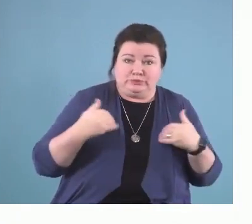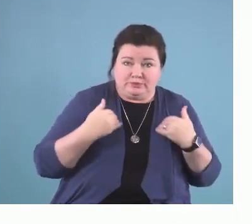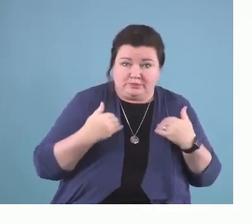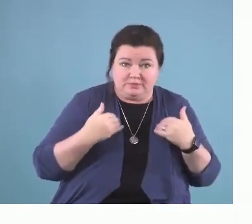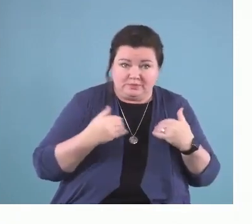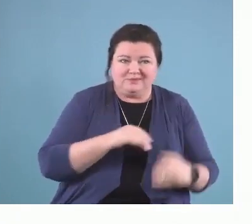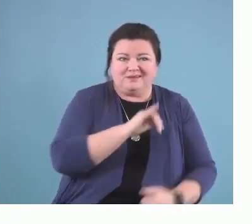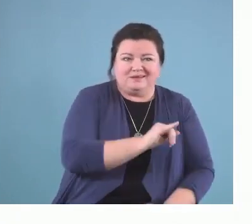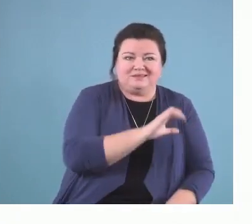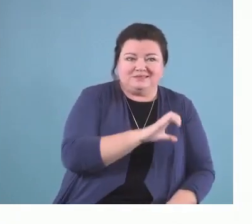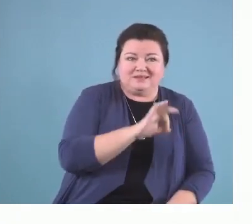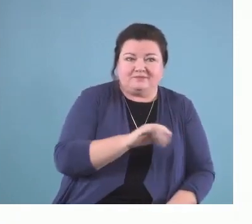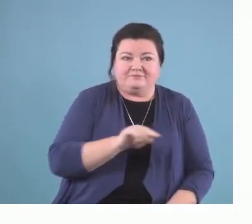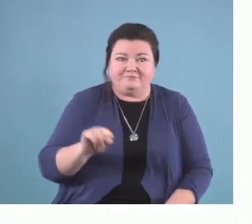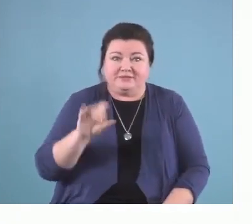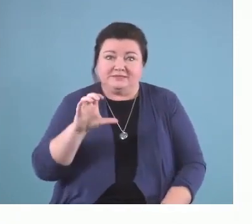-CY.